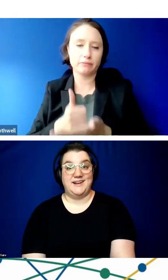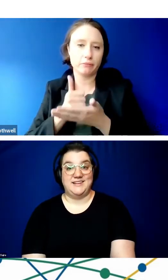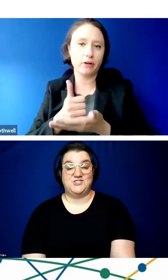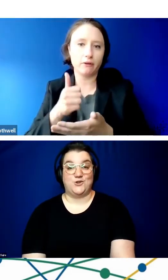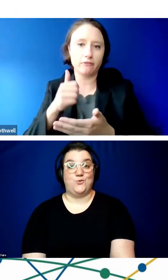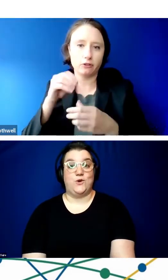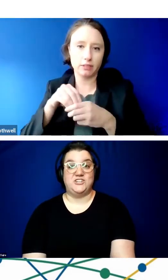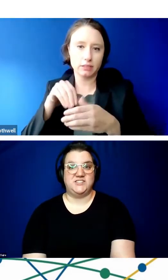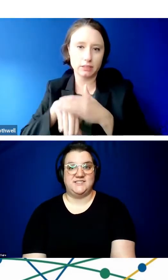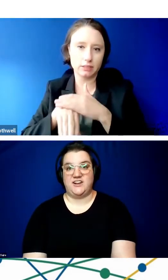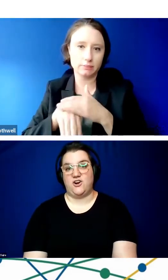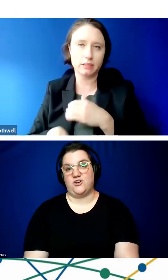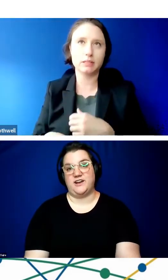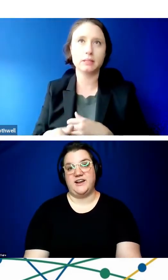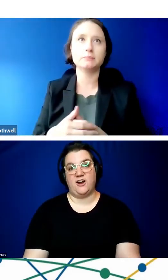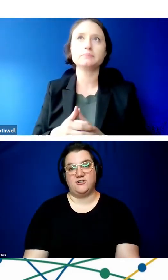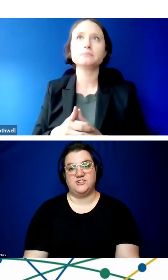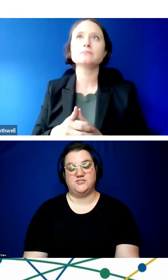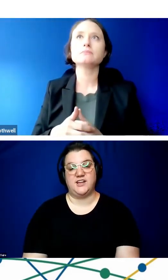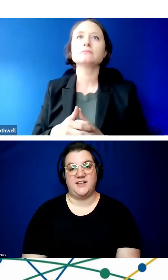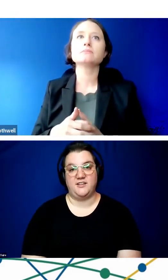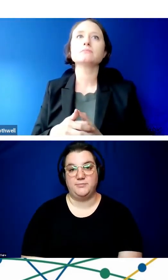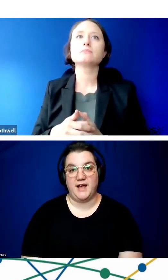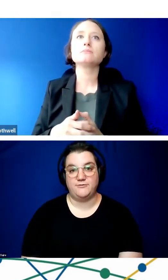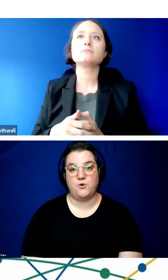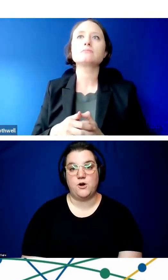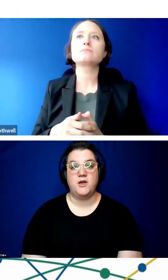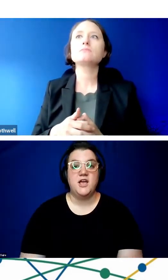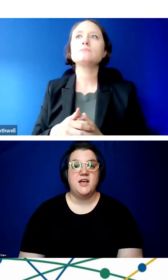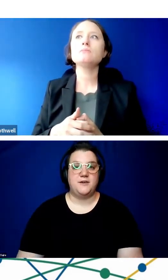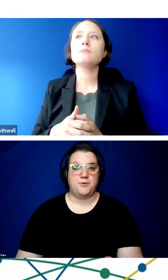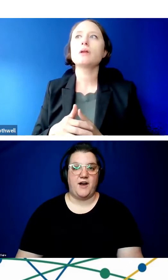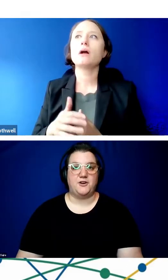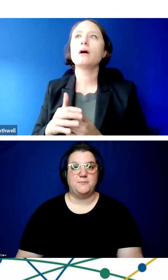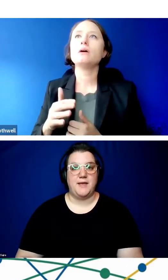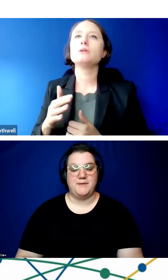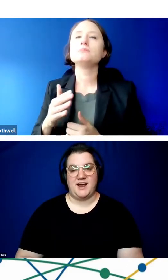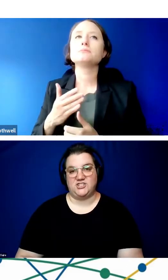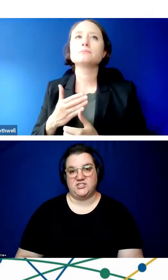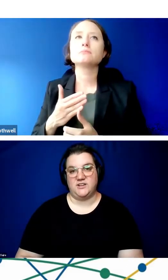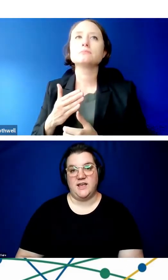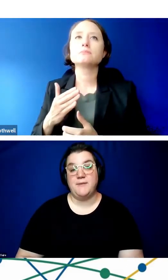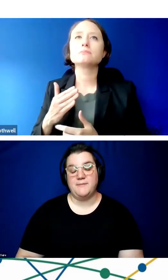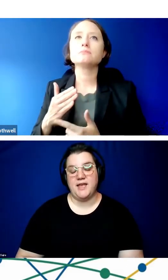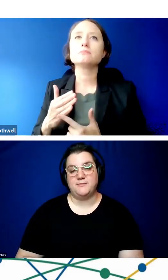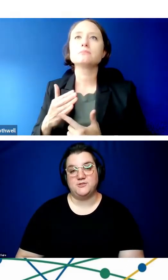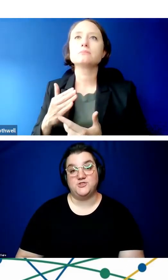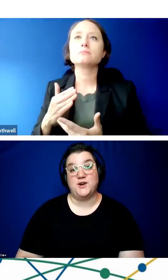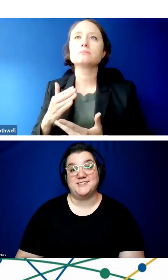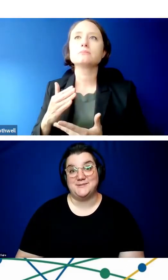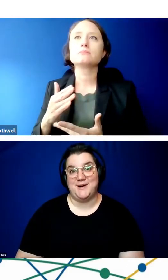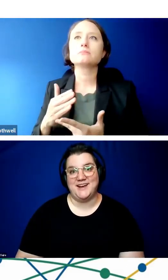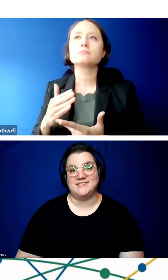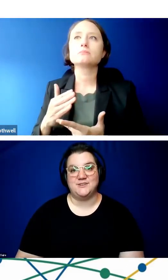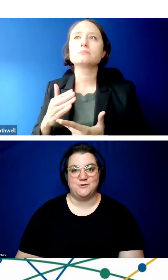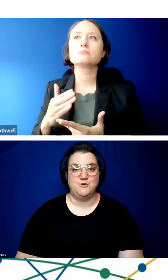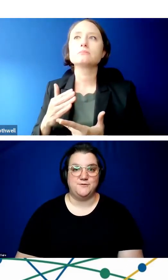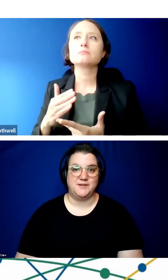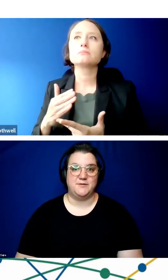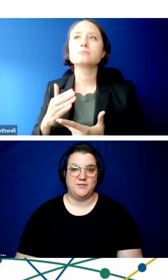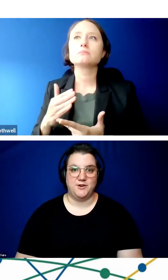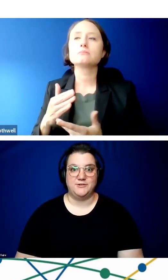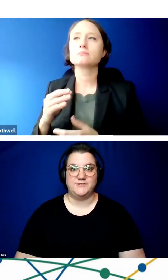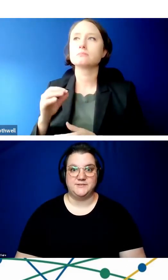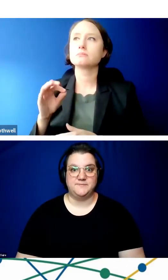or may not need certain widgets that are inherent to your telehealth platform, the provider may be actually, it may be able to customize and